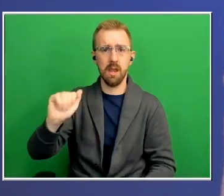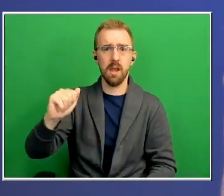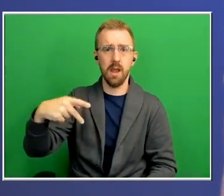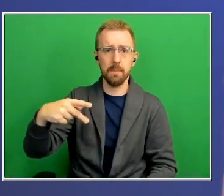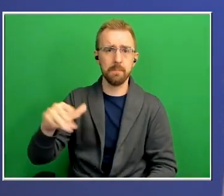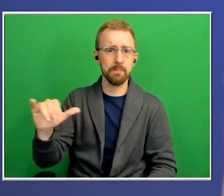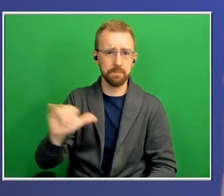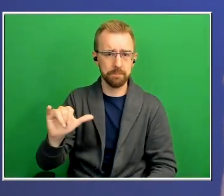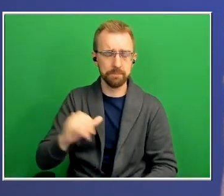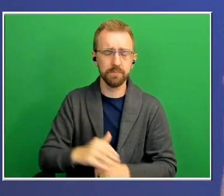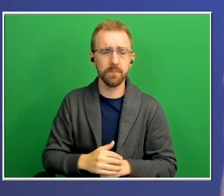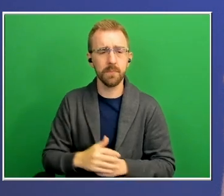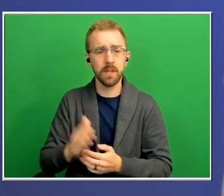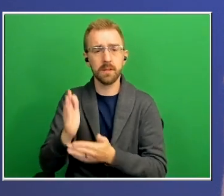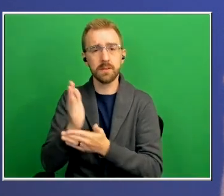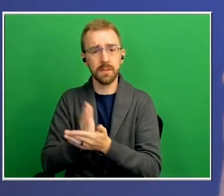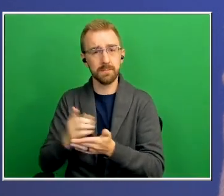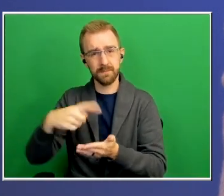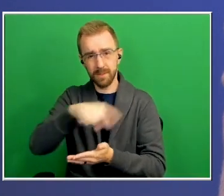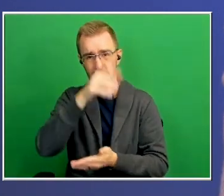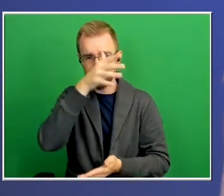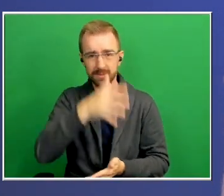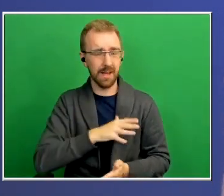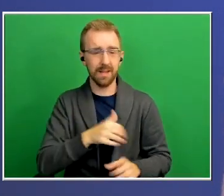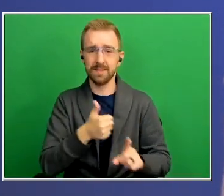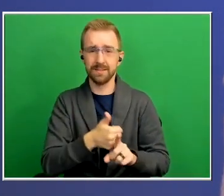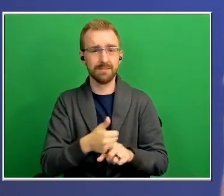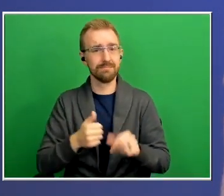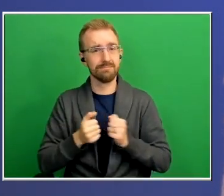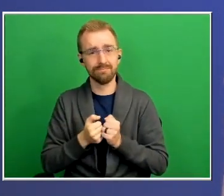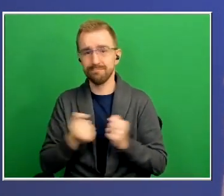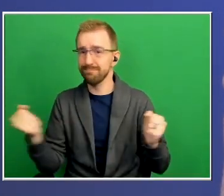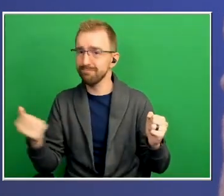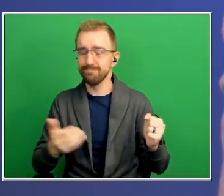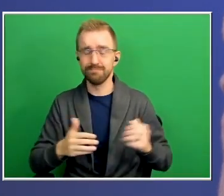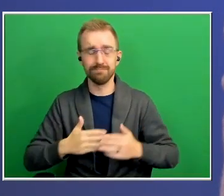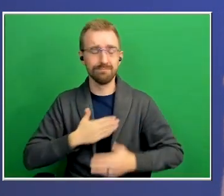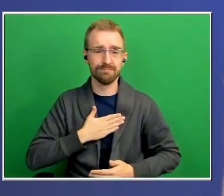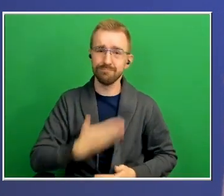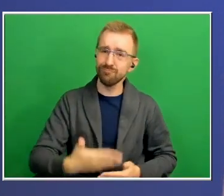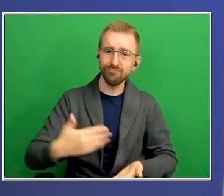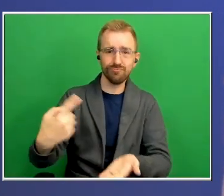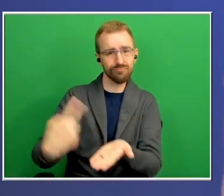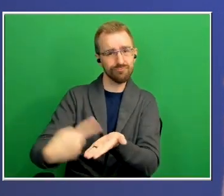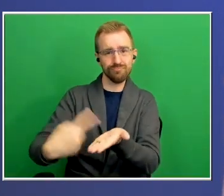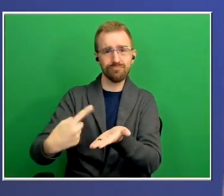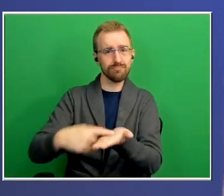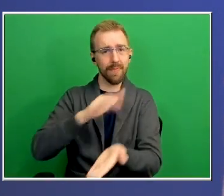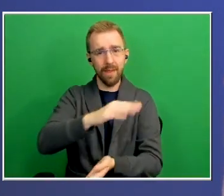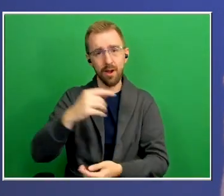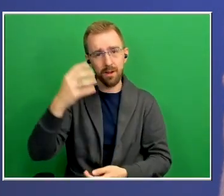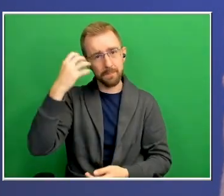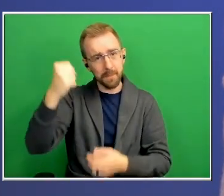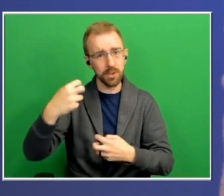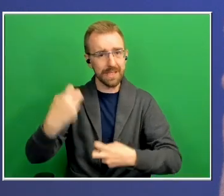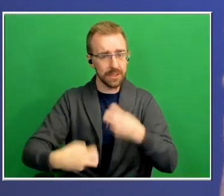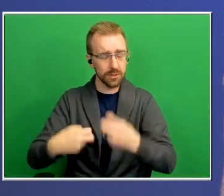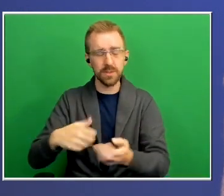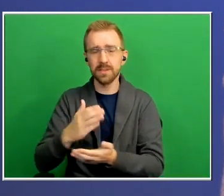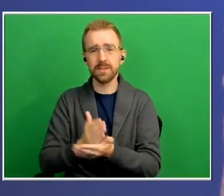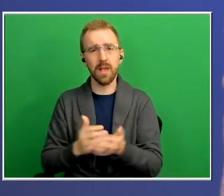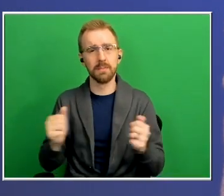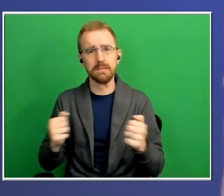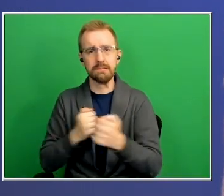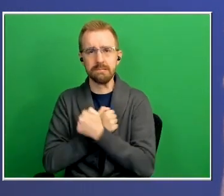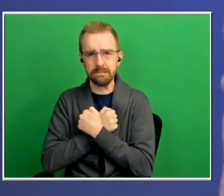of those fellas are are open and talk a lot about their their memory issues there are those who don't uh there are